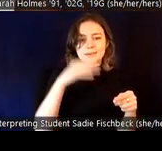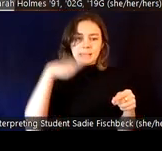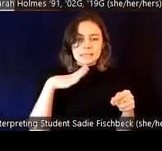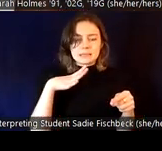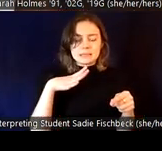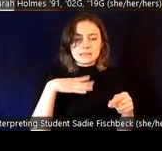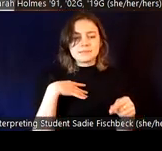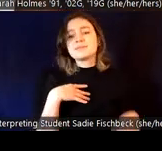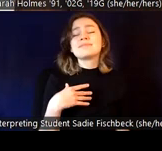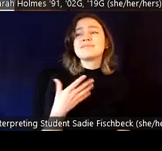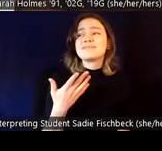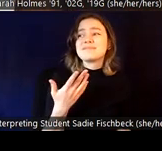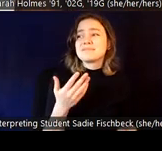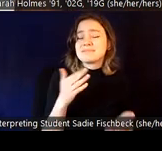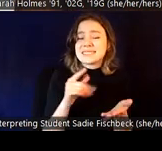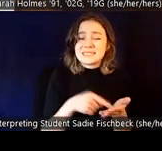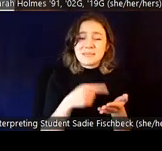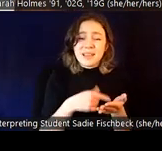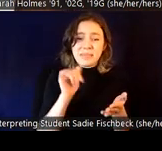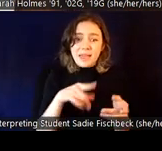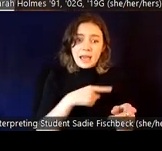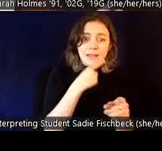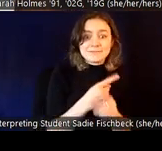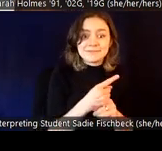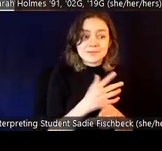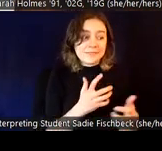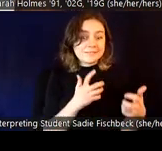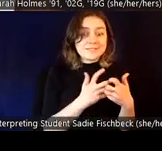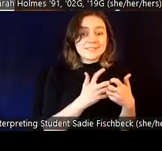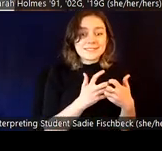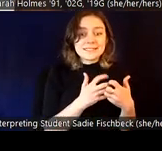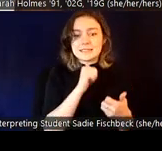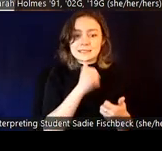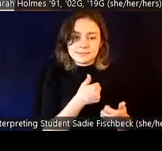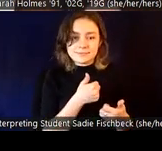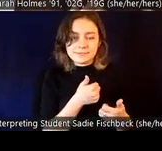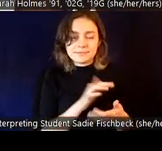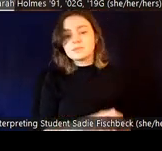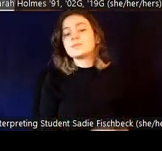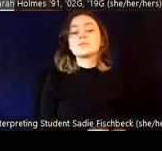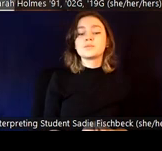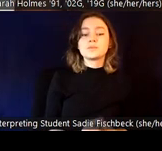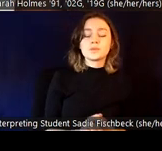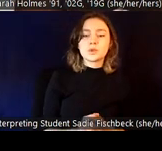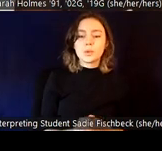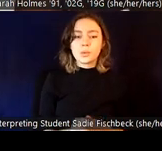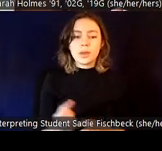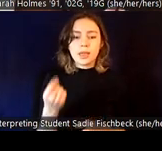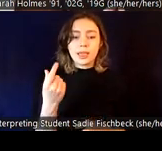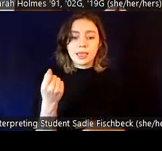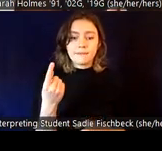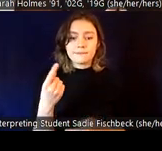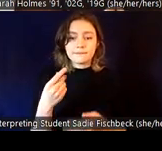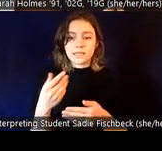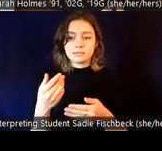isn't completely accurate. Uh, and so about one in 1100 babies are born with some type of intersex medical condition.